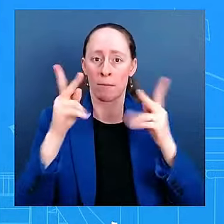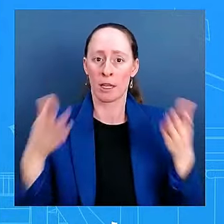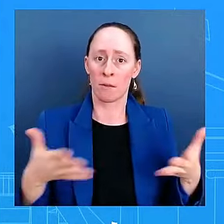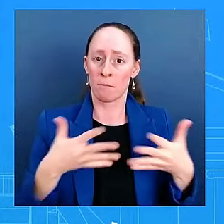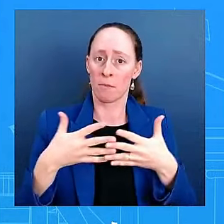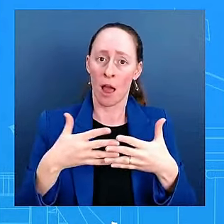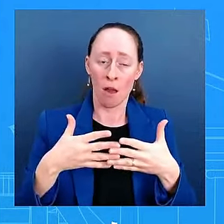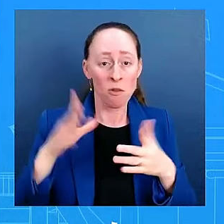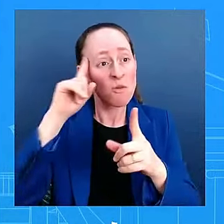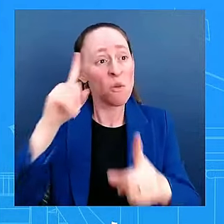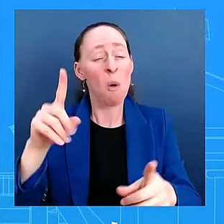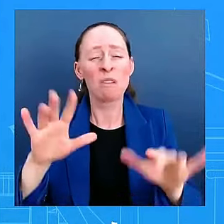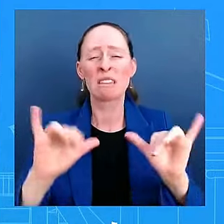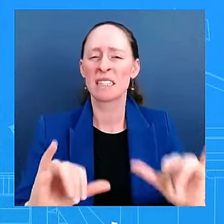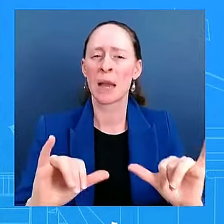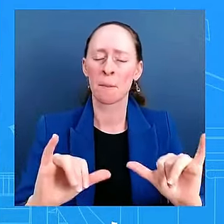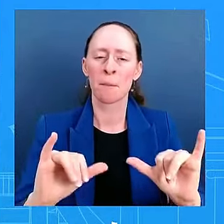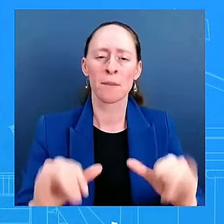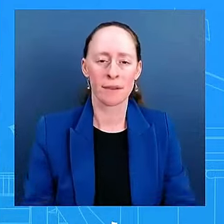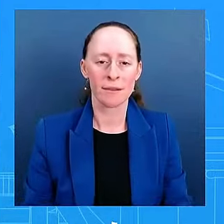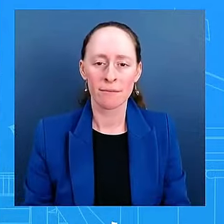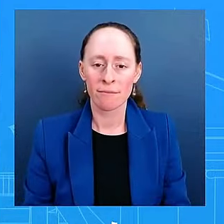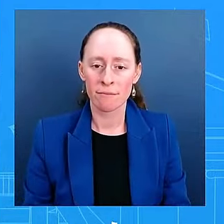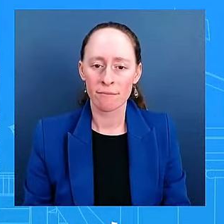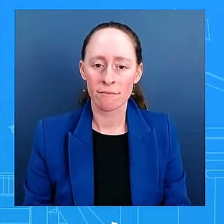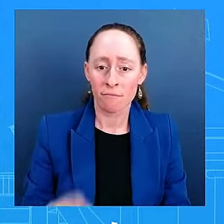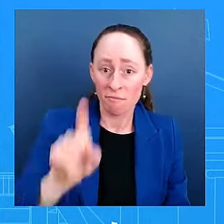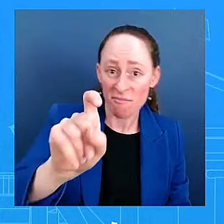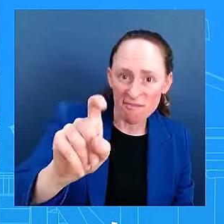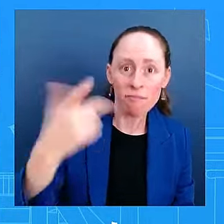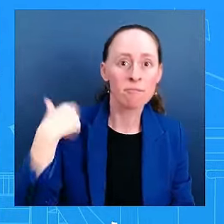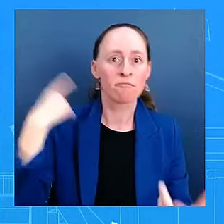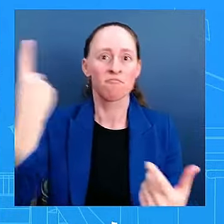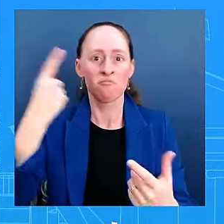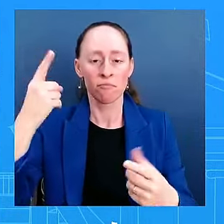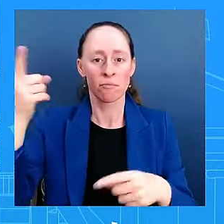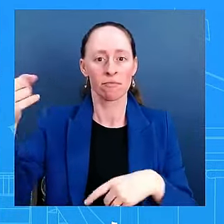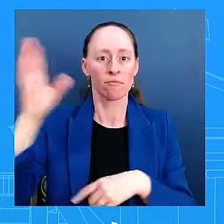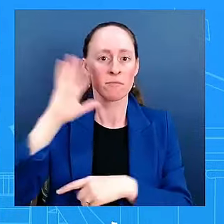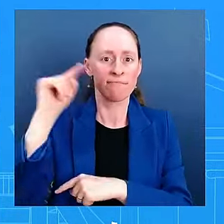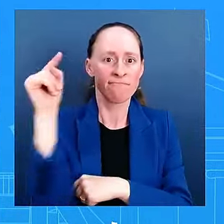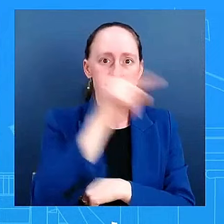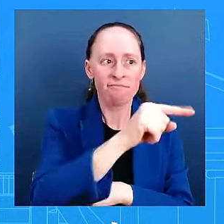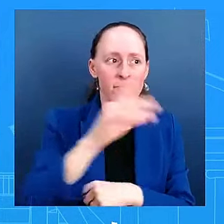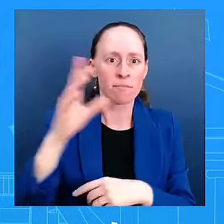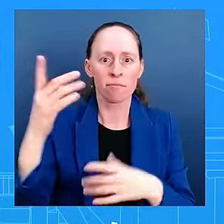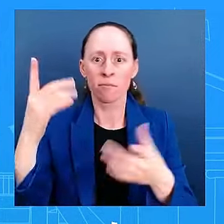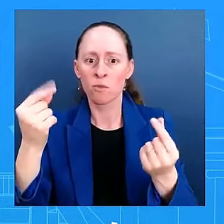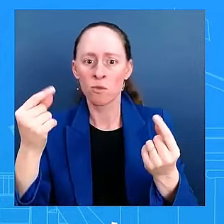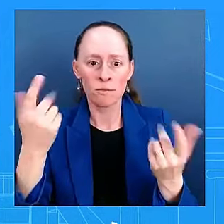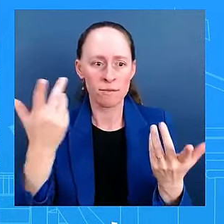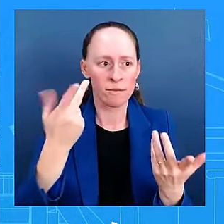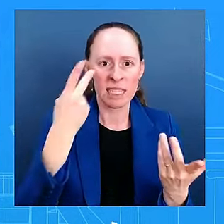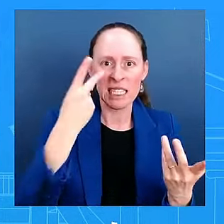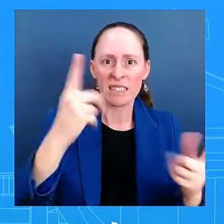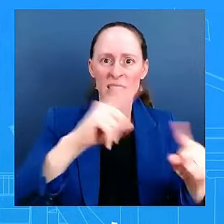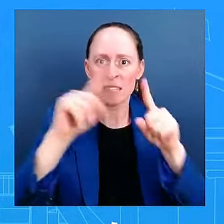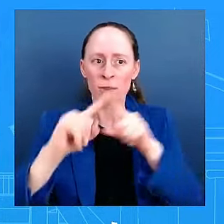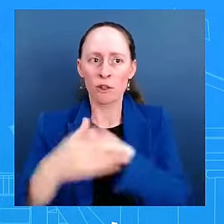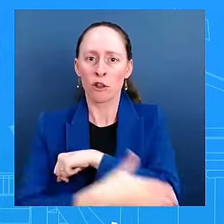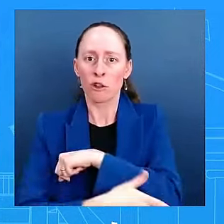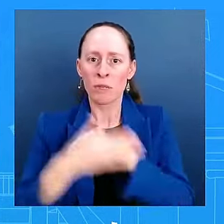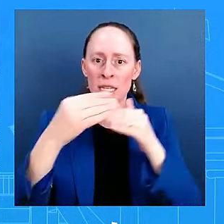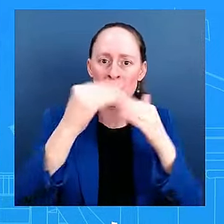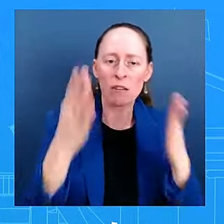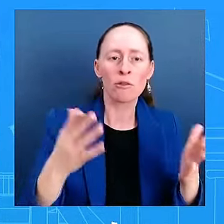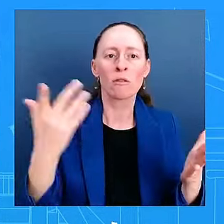G20, what is the president's message to China and the other 19 members of the G20, especially vis-a-vis climate change, which, you know, President Trump